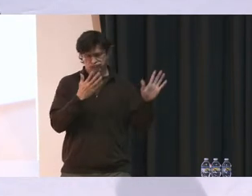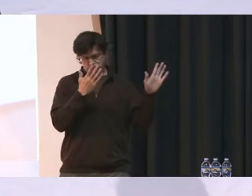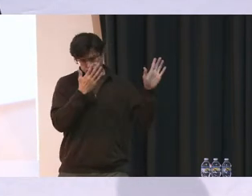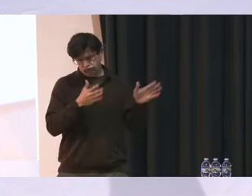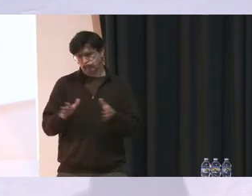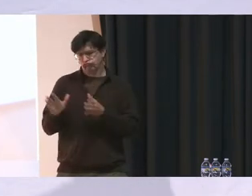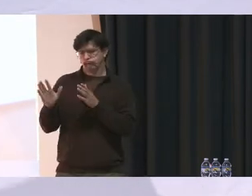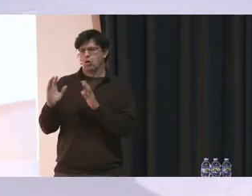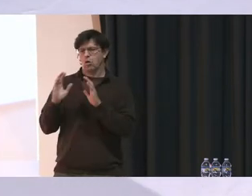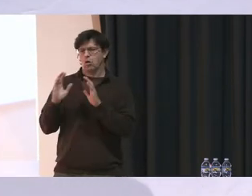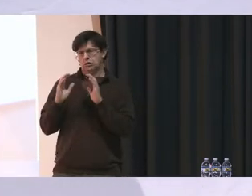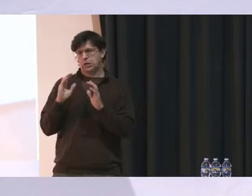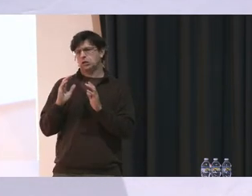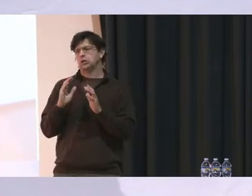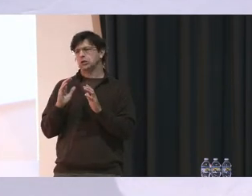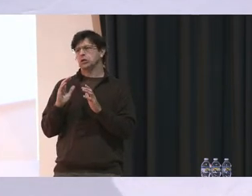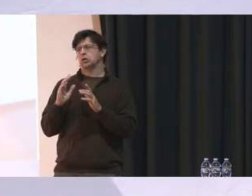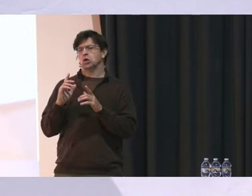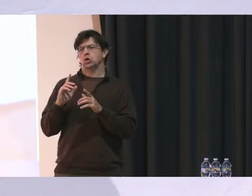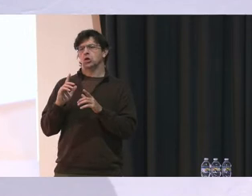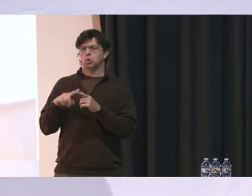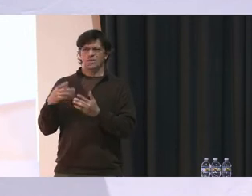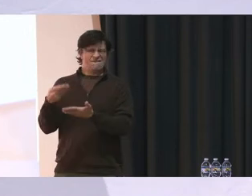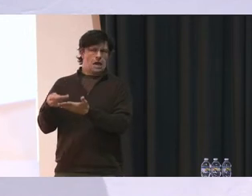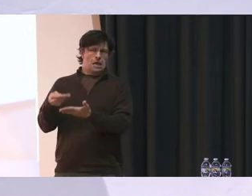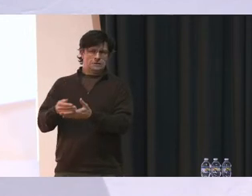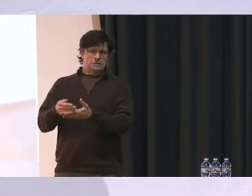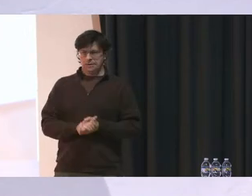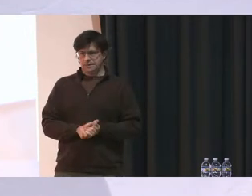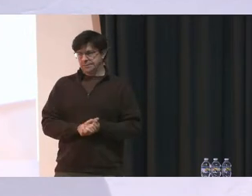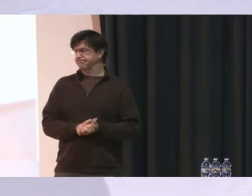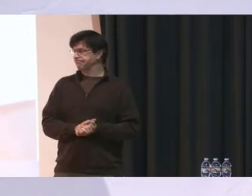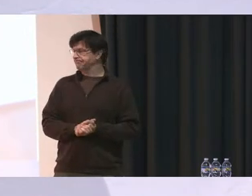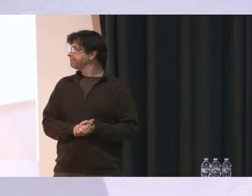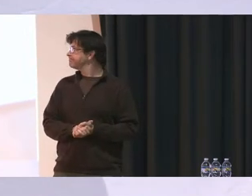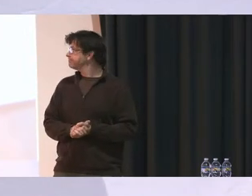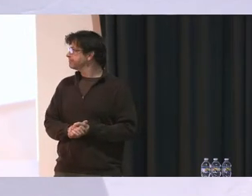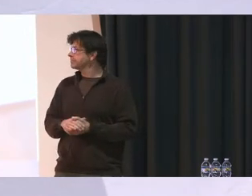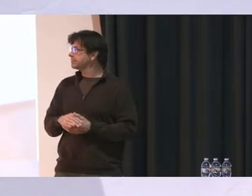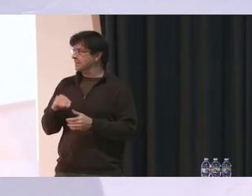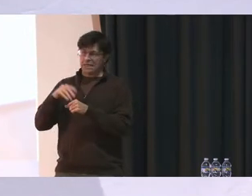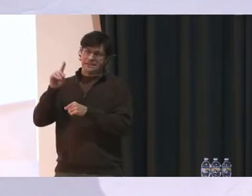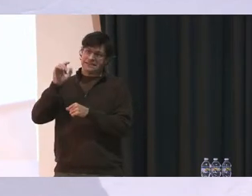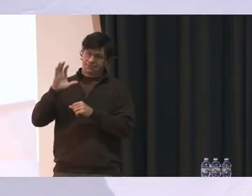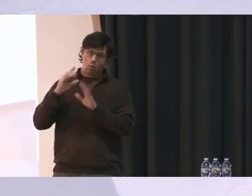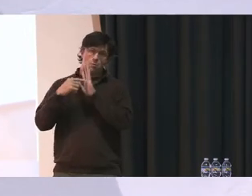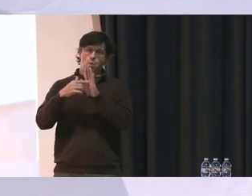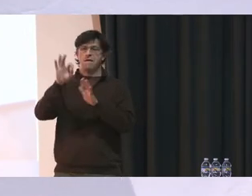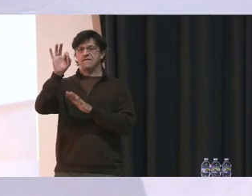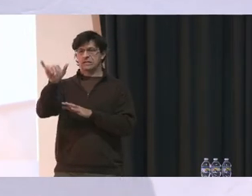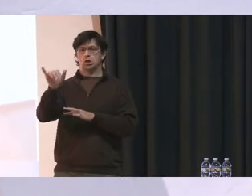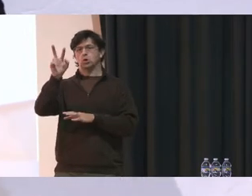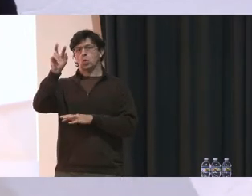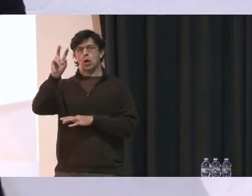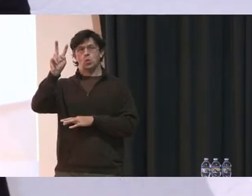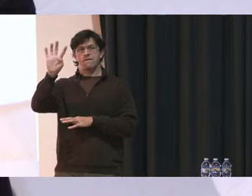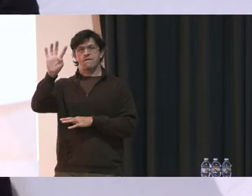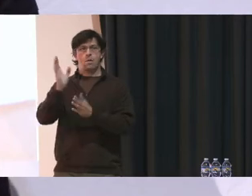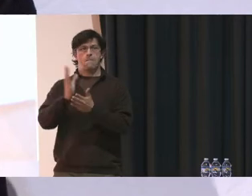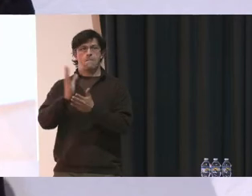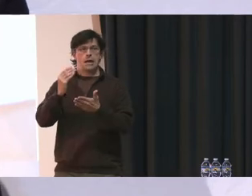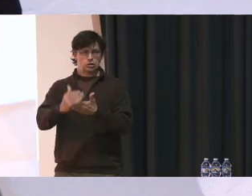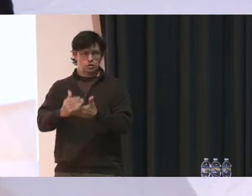before I close out to finances. Now, in December, I'll be presenting the FY 2024 budget,